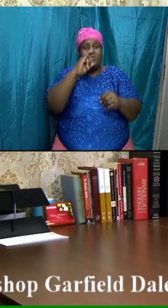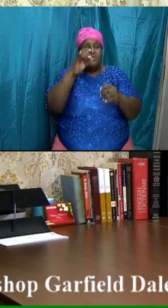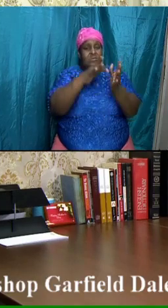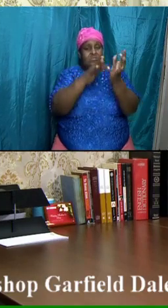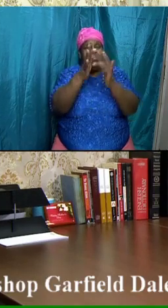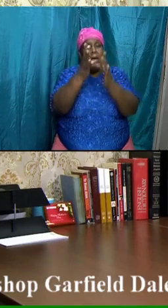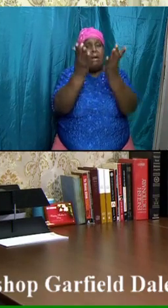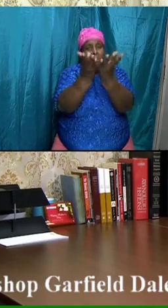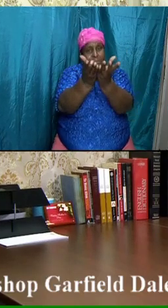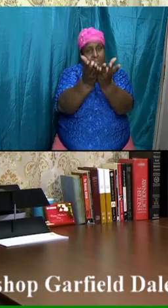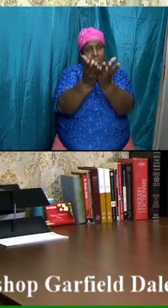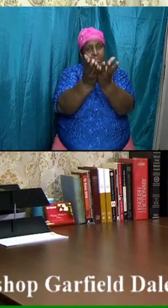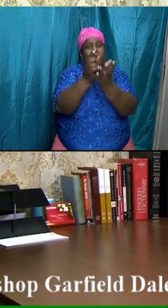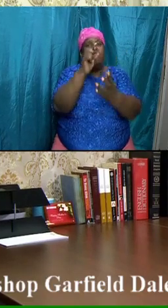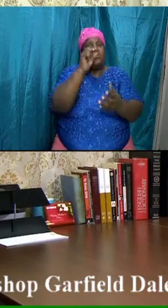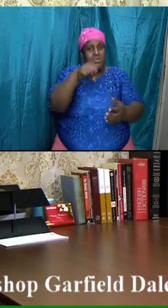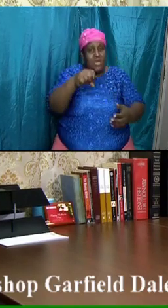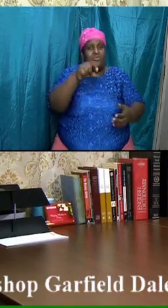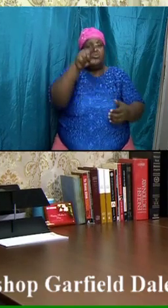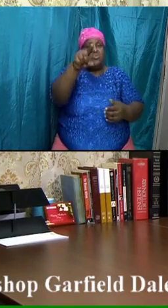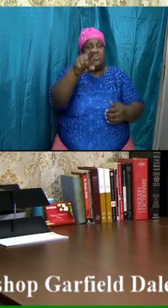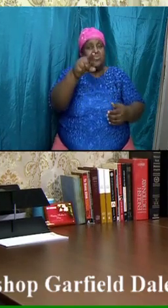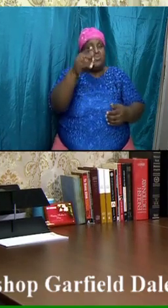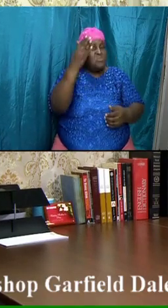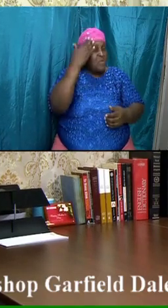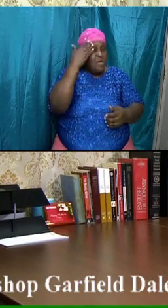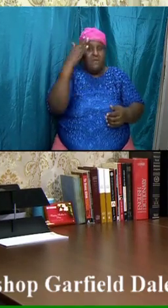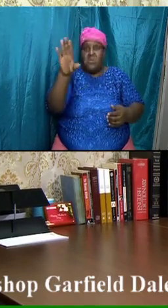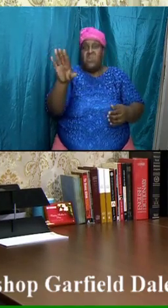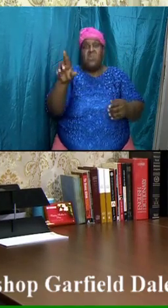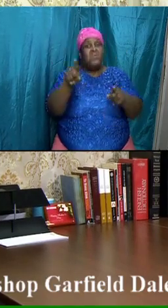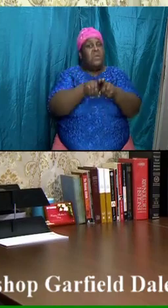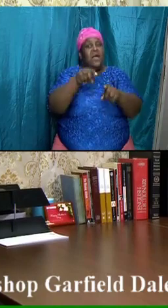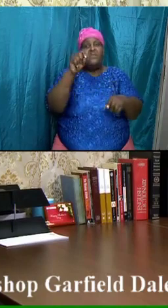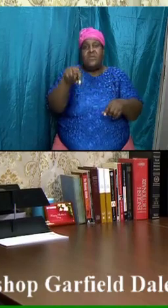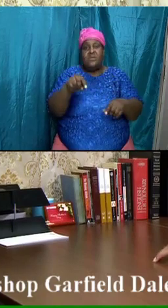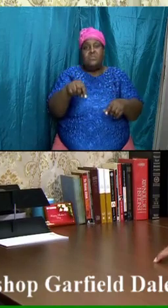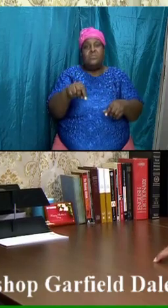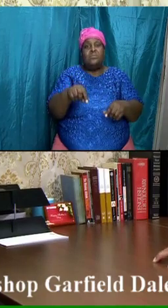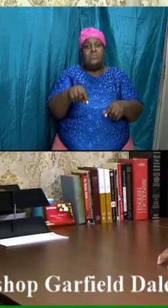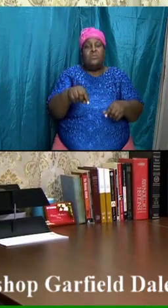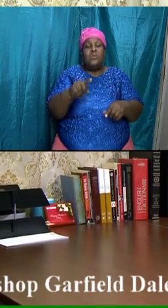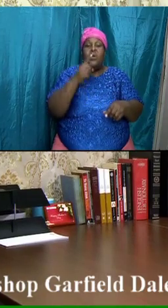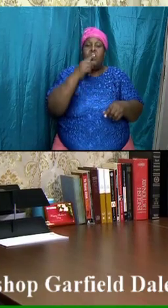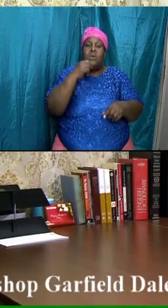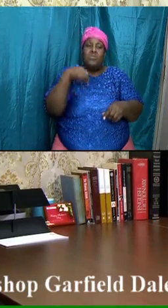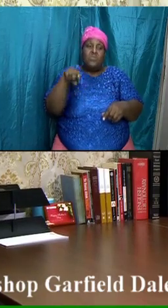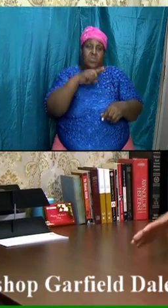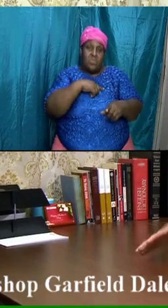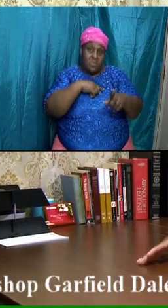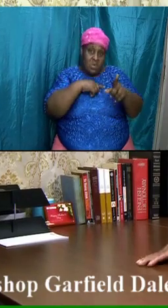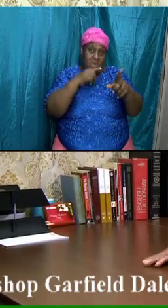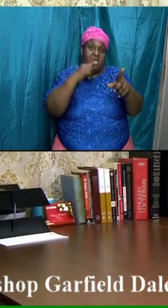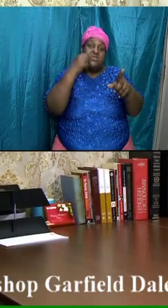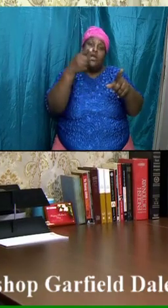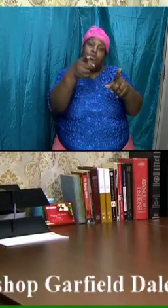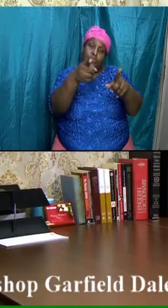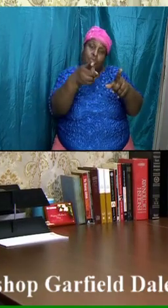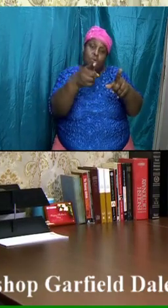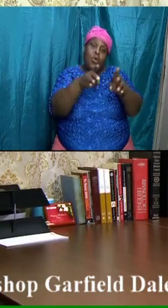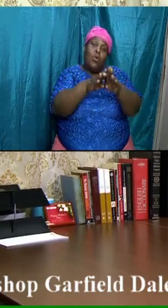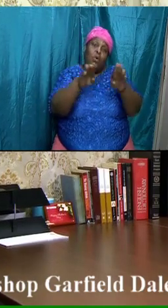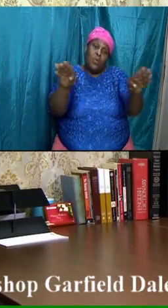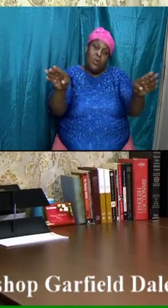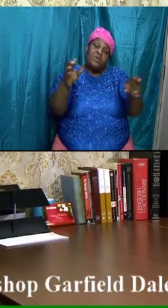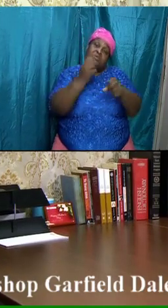yes you have said that you didn't know it like this but we are just expounding the word we are opening it up we are